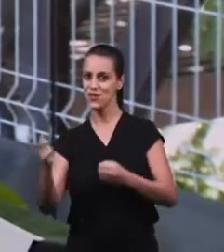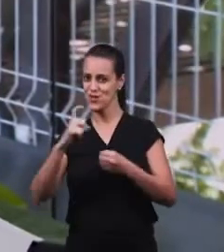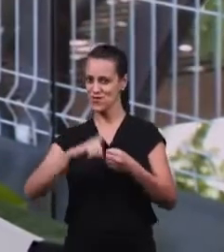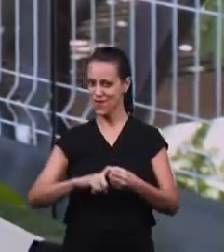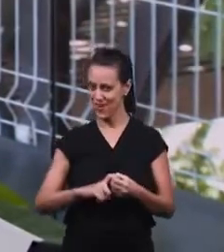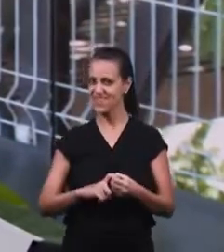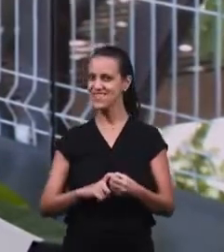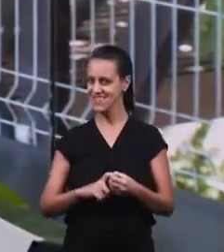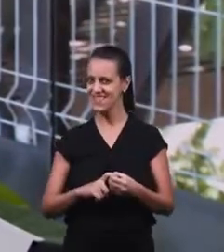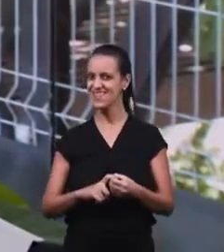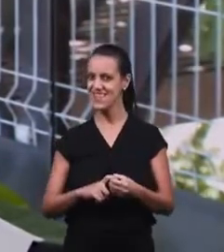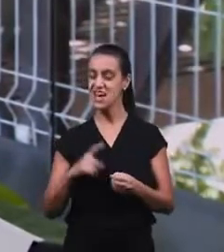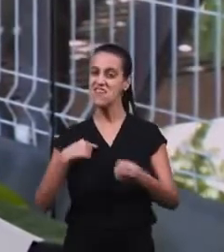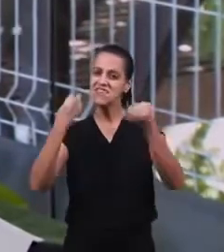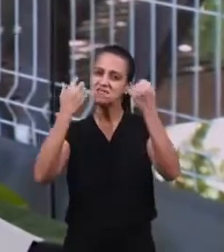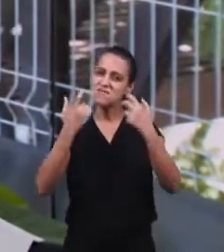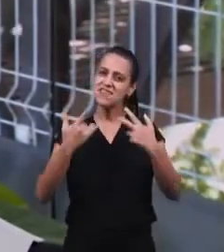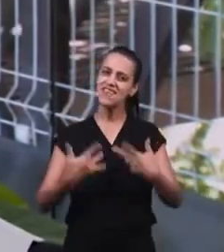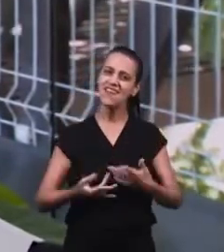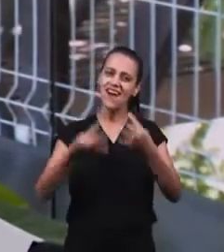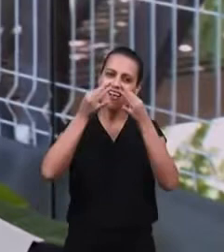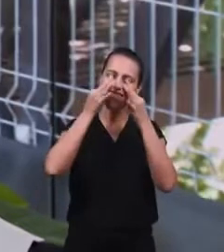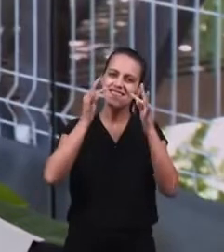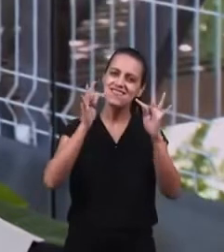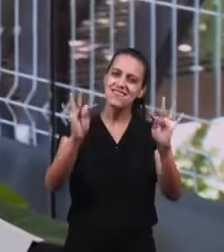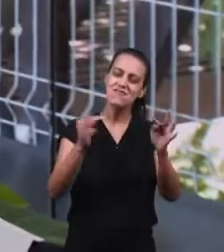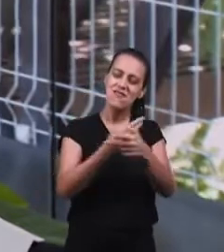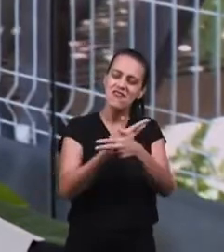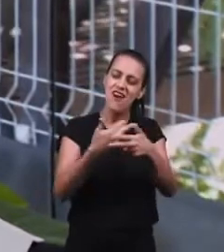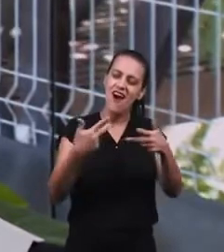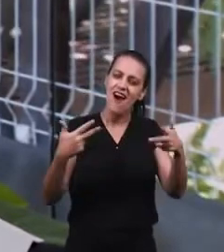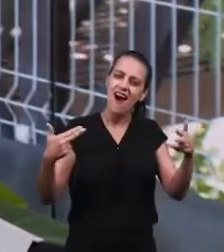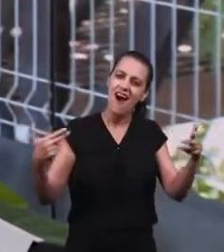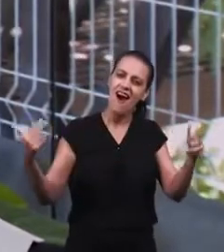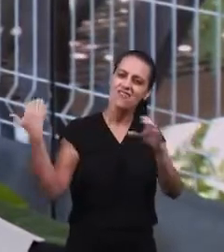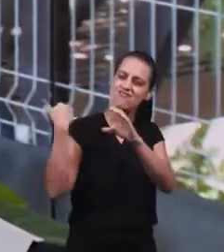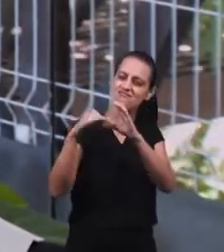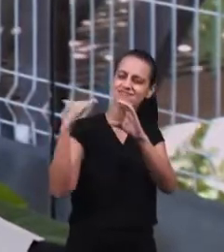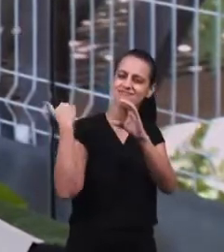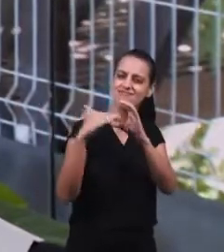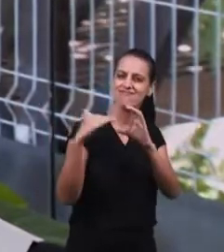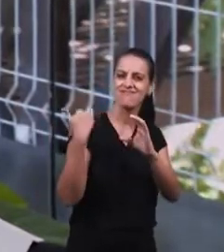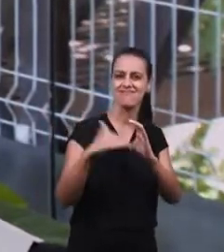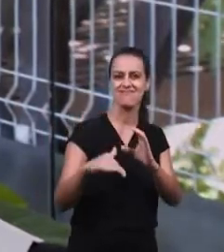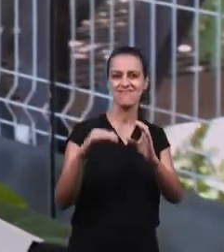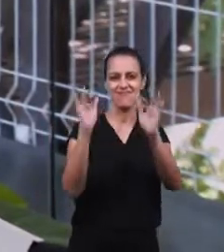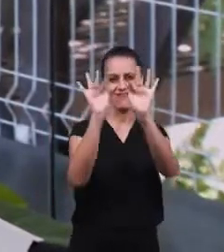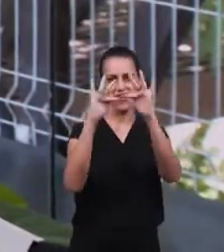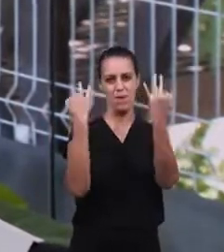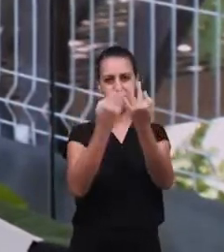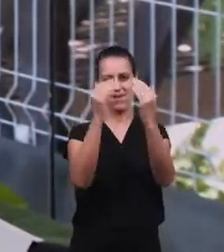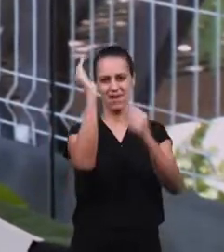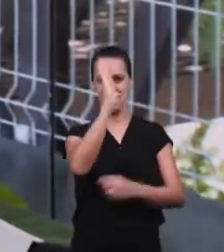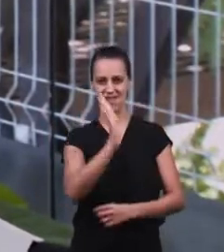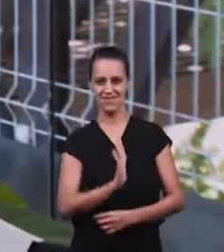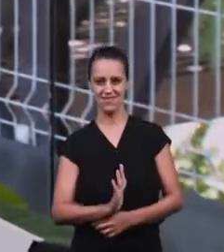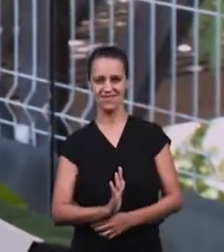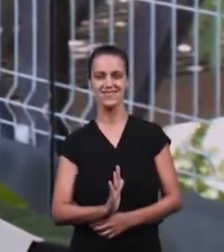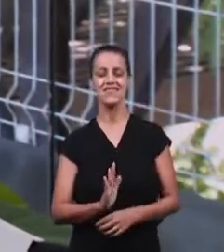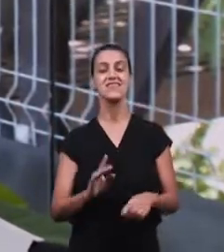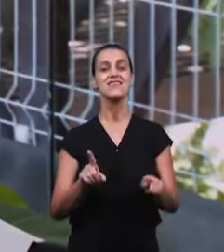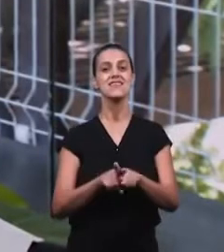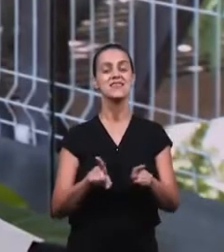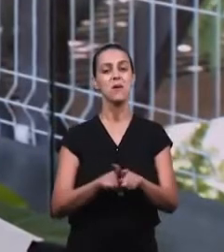about various testimonies that were sent by families from all over Brazil. And in the class for the